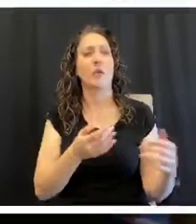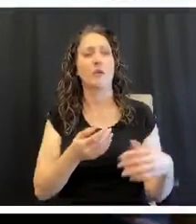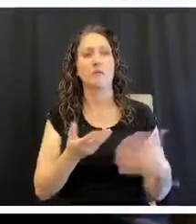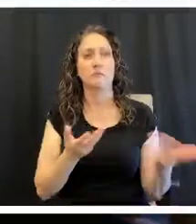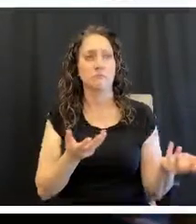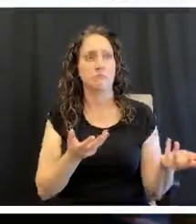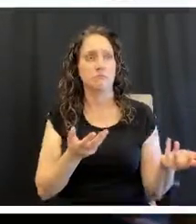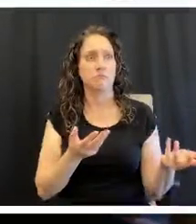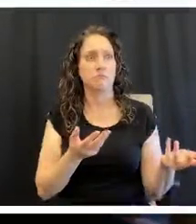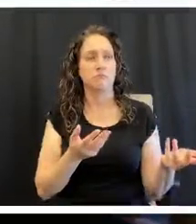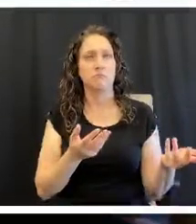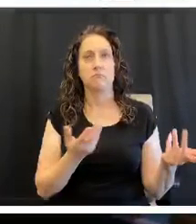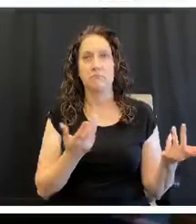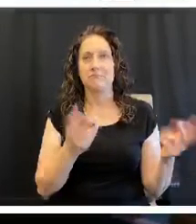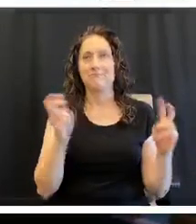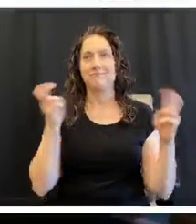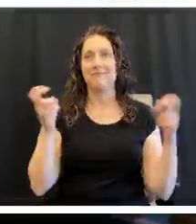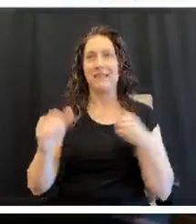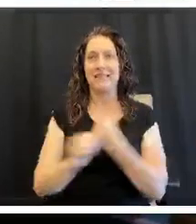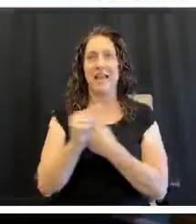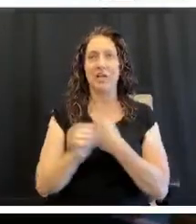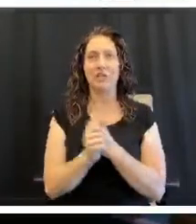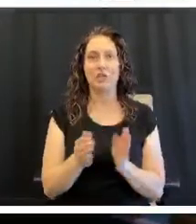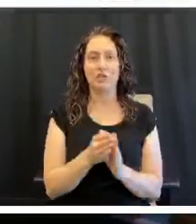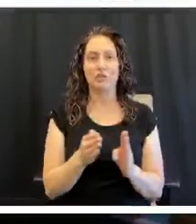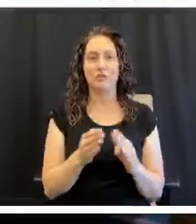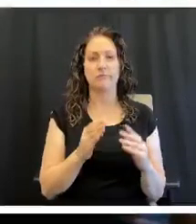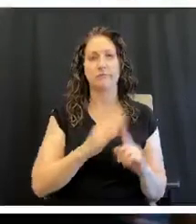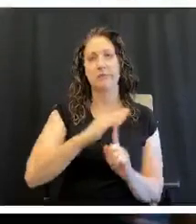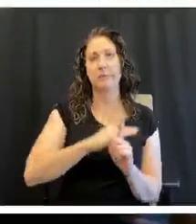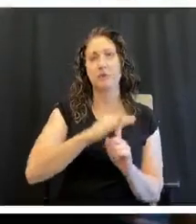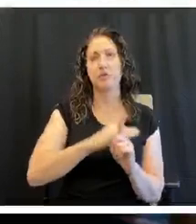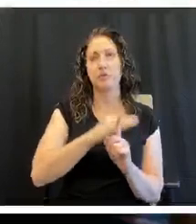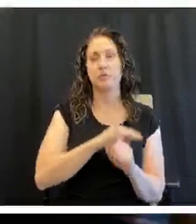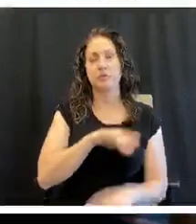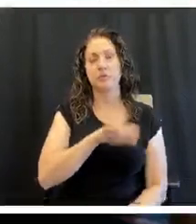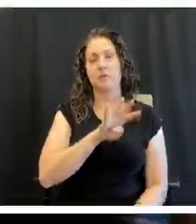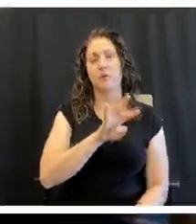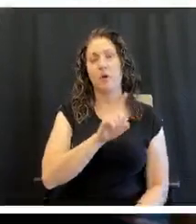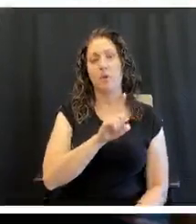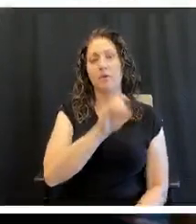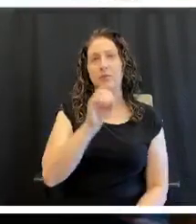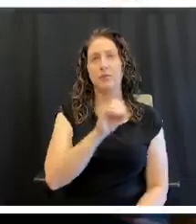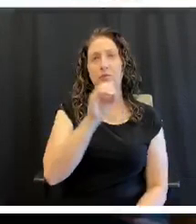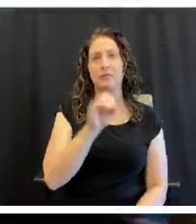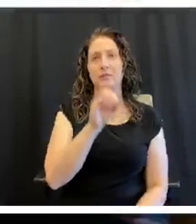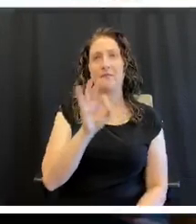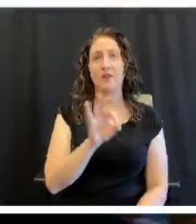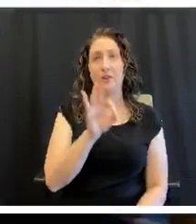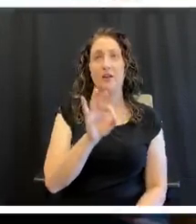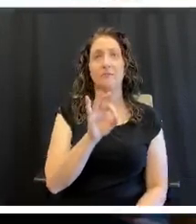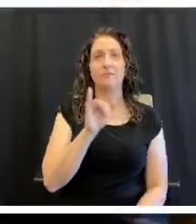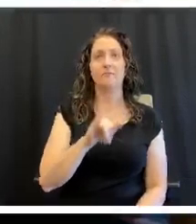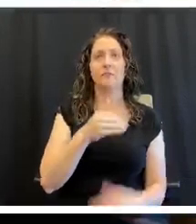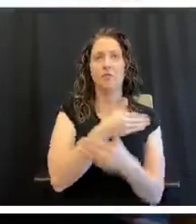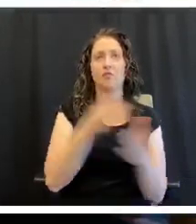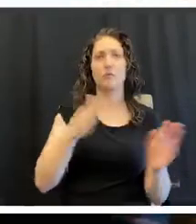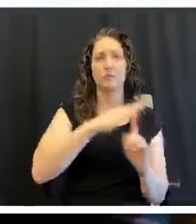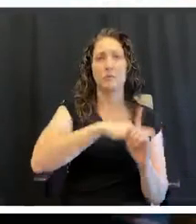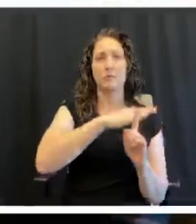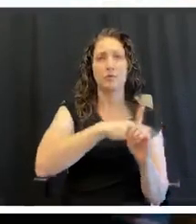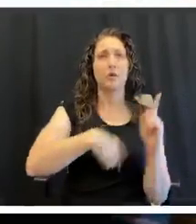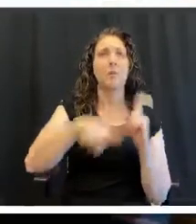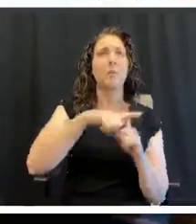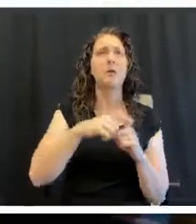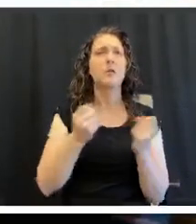been in the danger zone, which is 41 degrees Fahrenheit, which is room temperature, and how long it's been in the refrigerator.